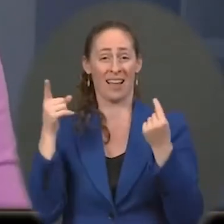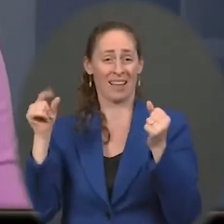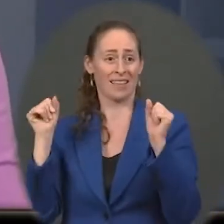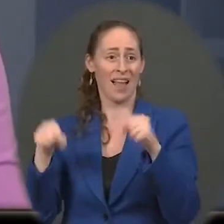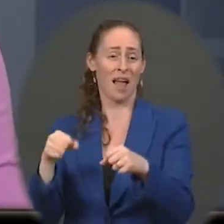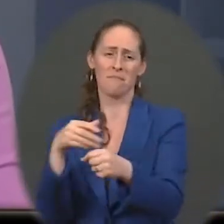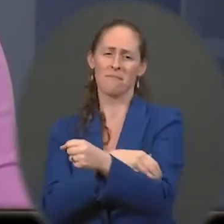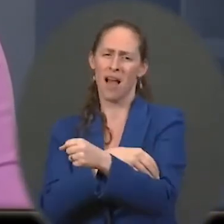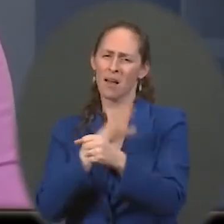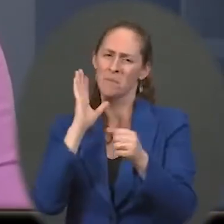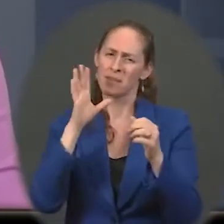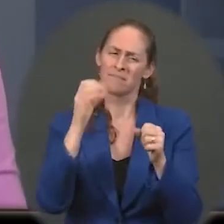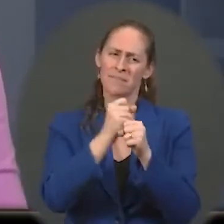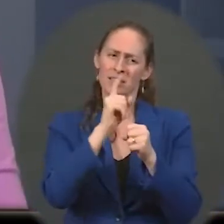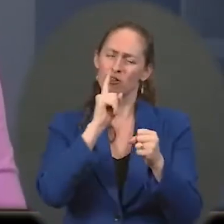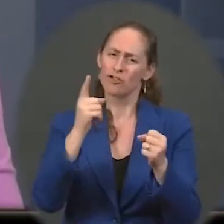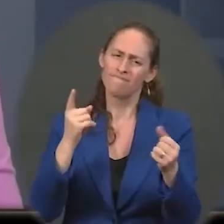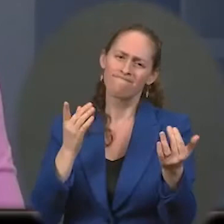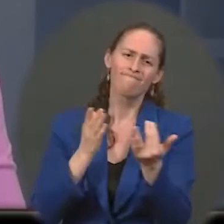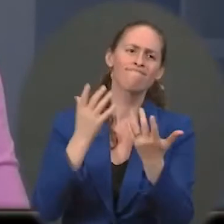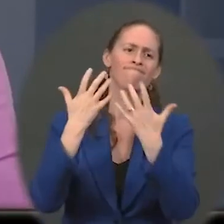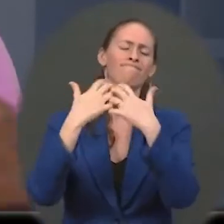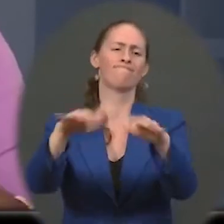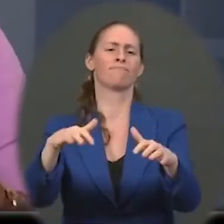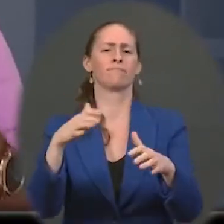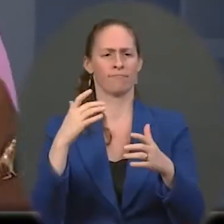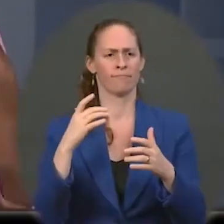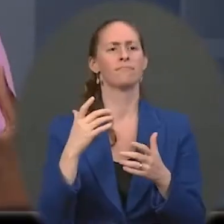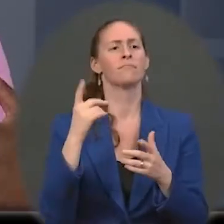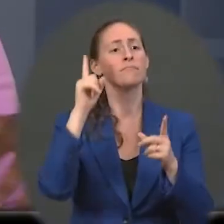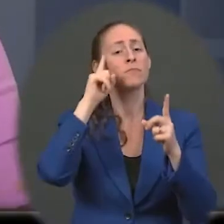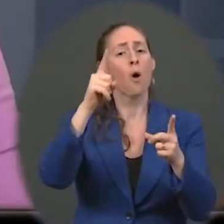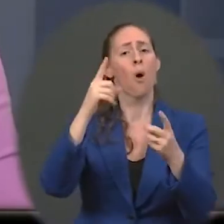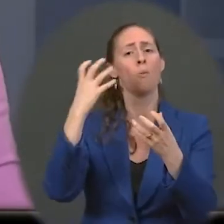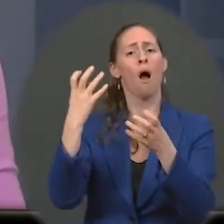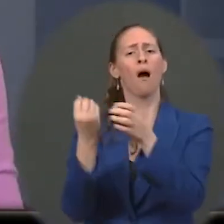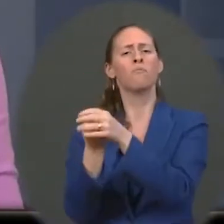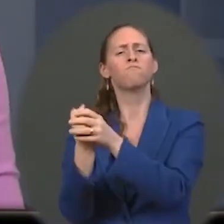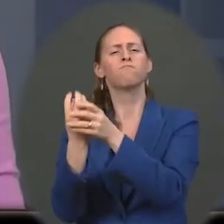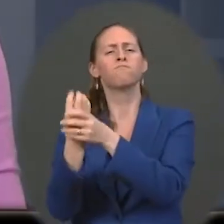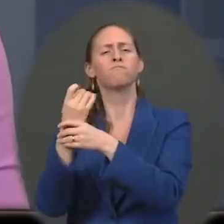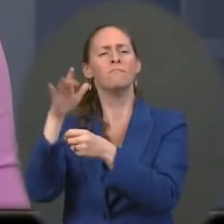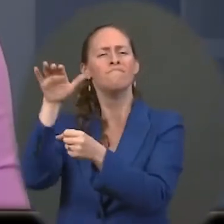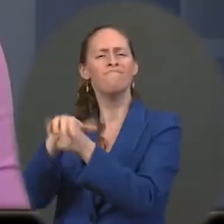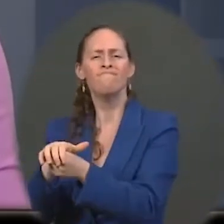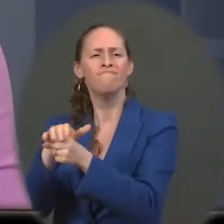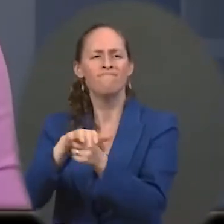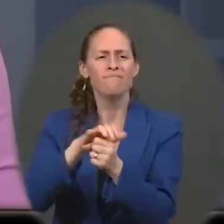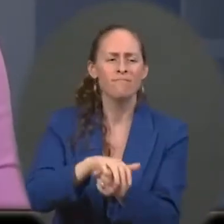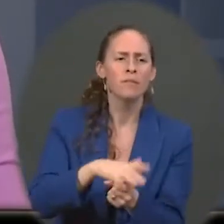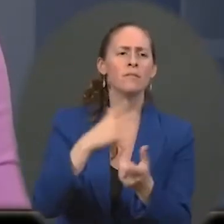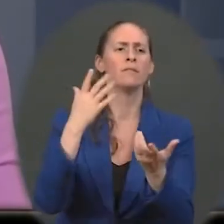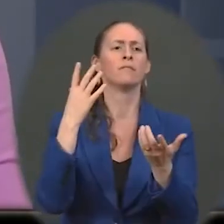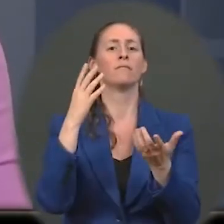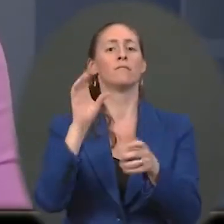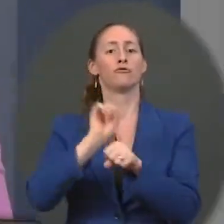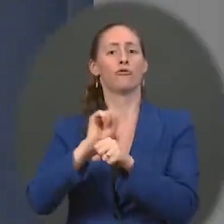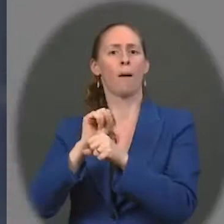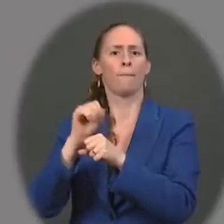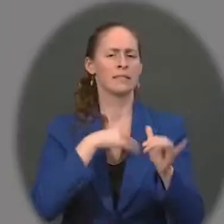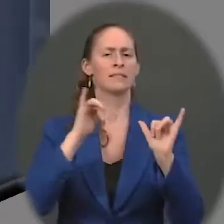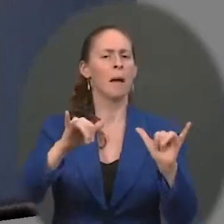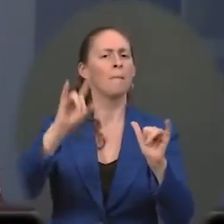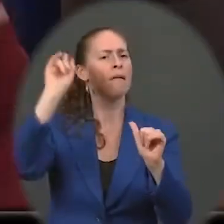make significant progress in curbing emissions, growing our economy, and good paying union jobs. And so he could do that without